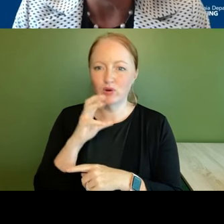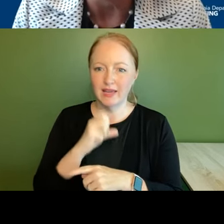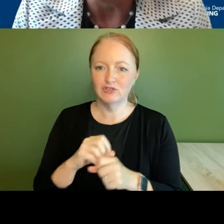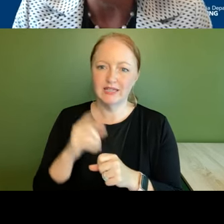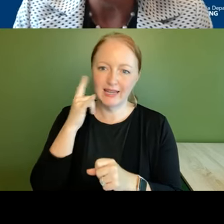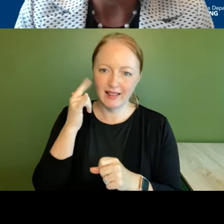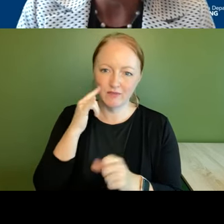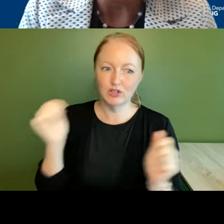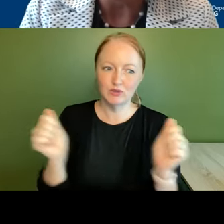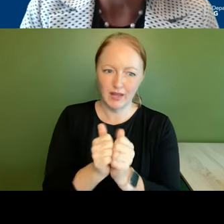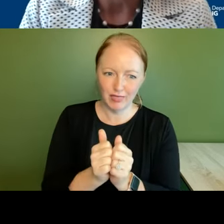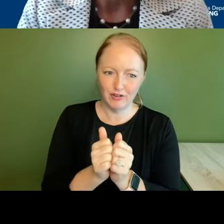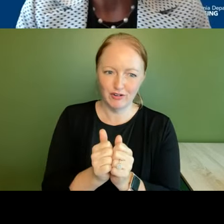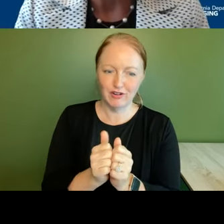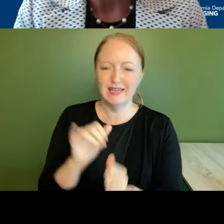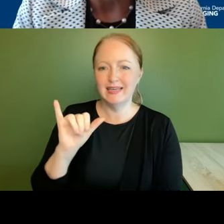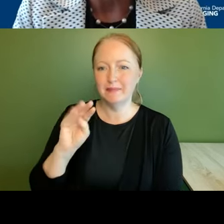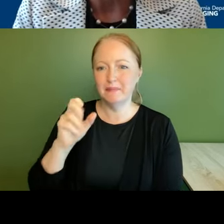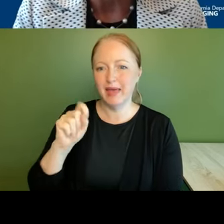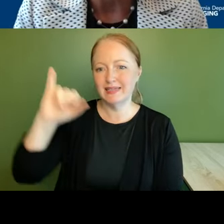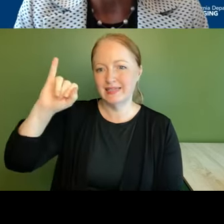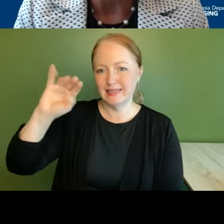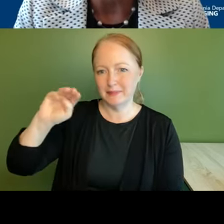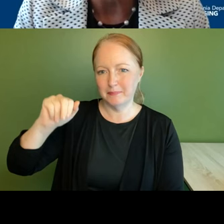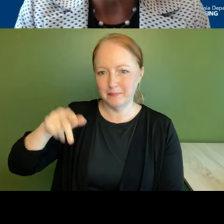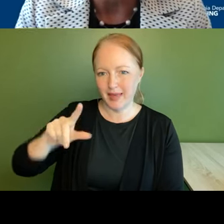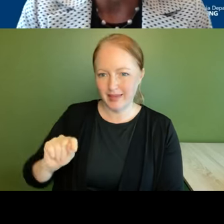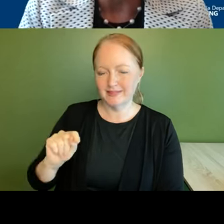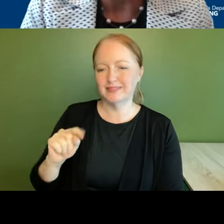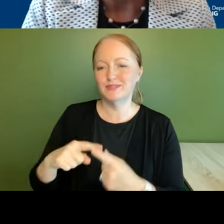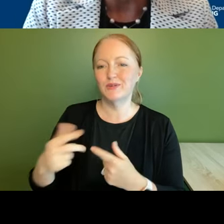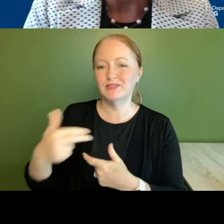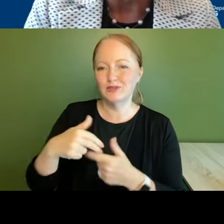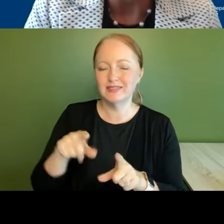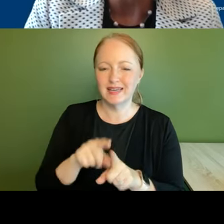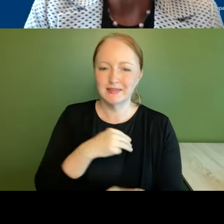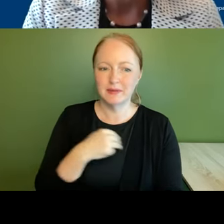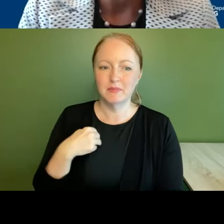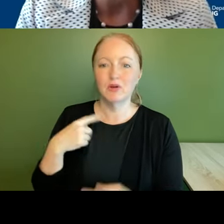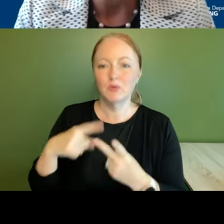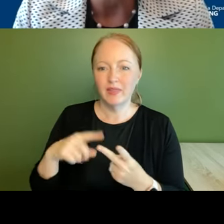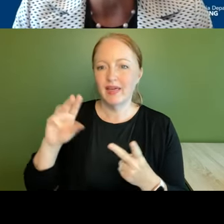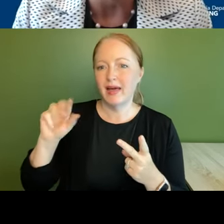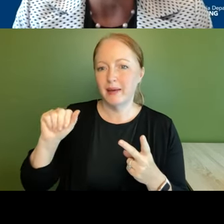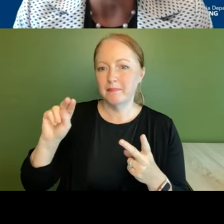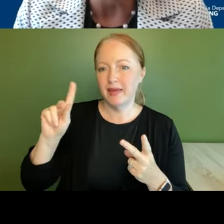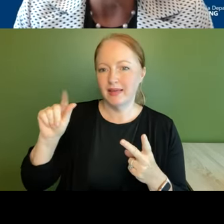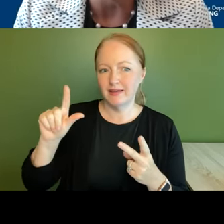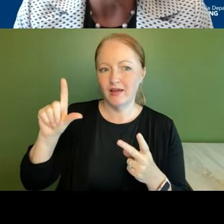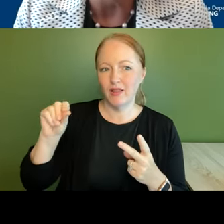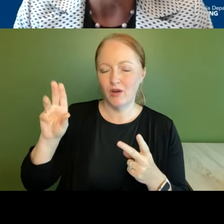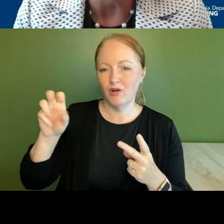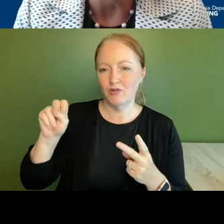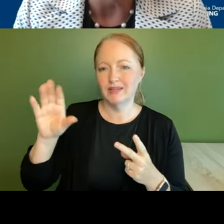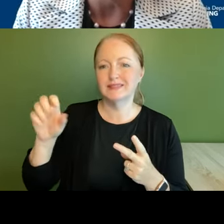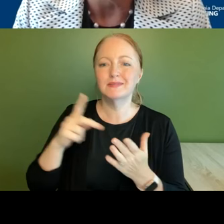california together impact so fernando joins us as a member of that along with amanda lawrence who is our project